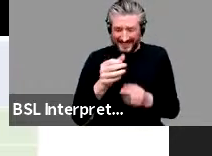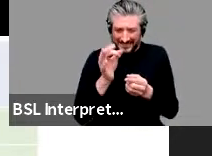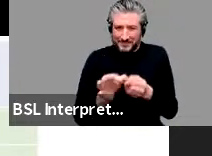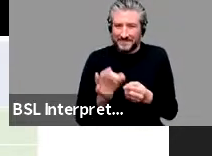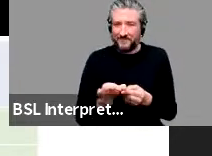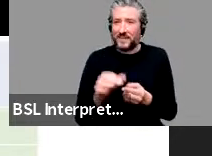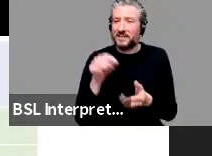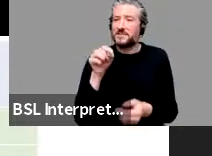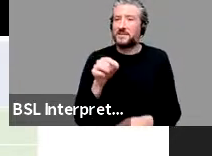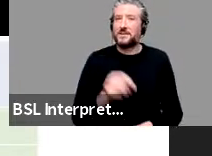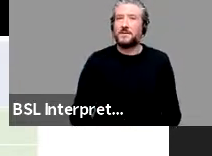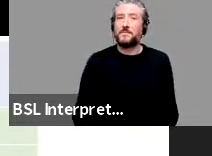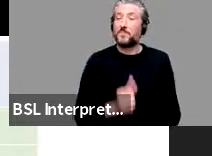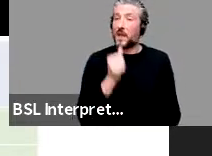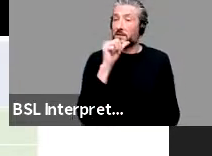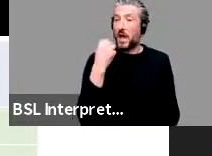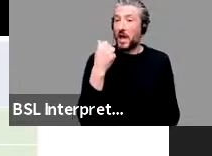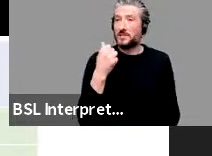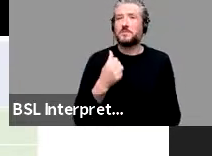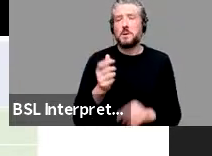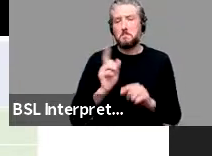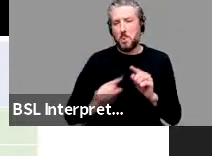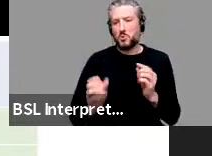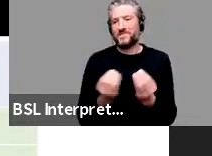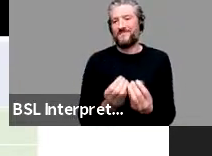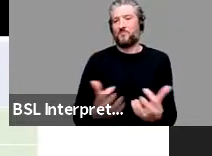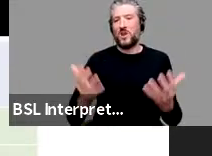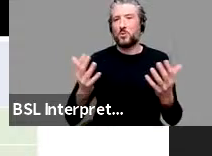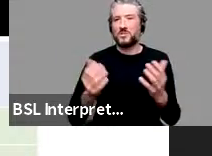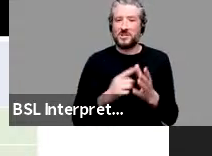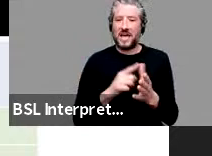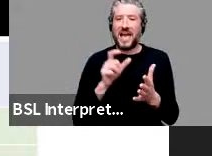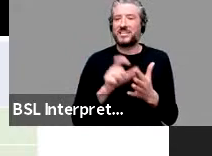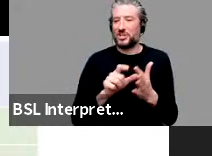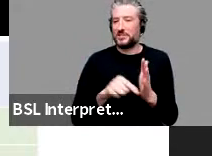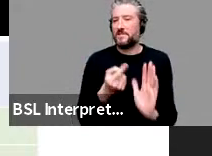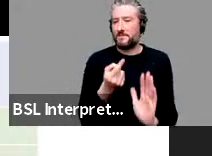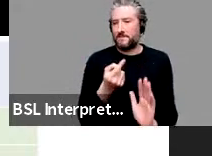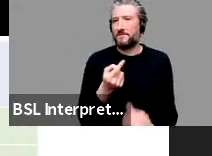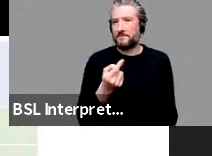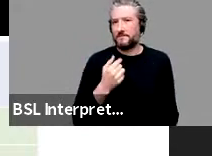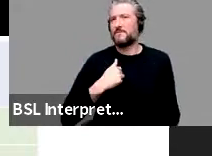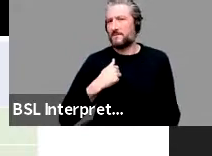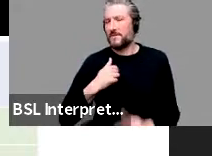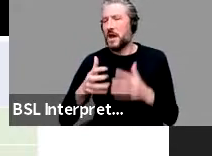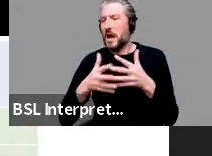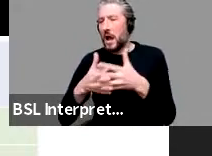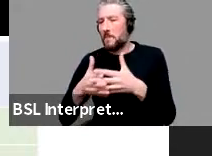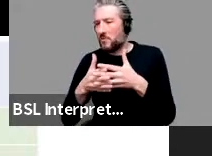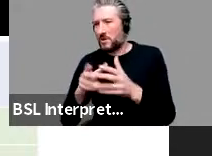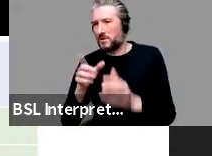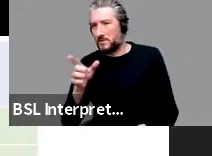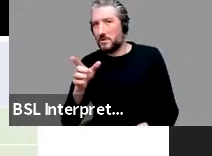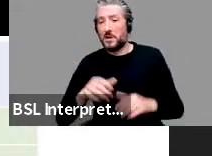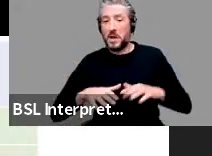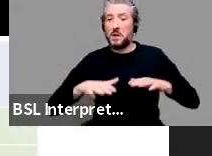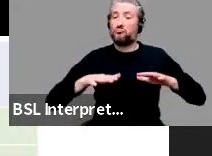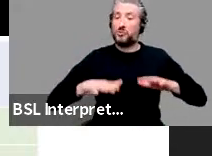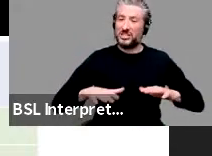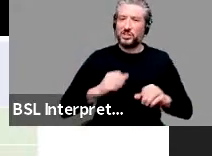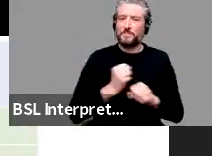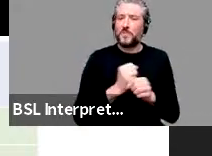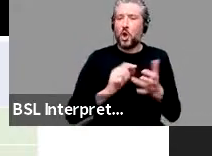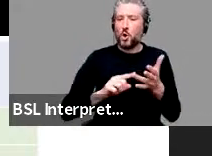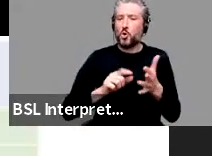adjective that, that occurs in the construction in American English. And good is, is a near, is maybe